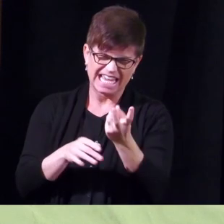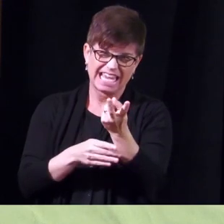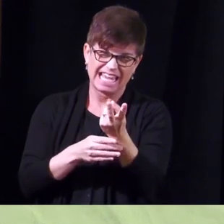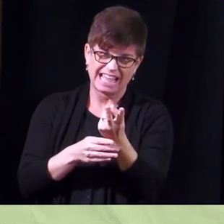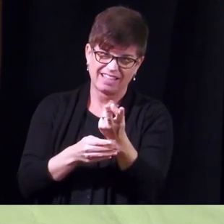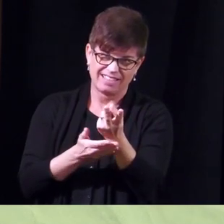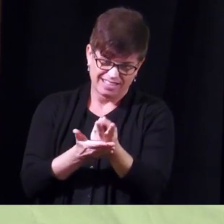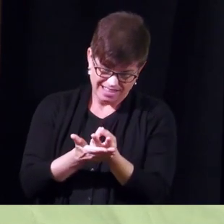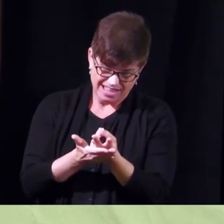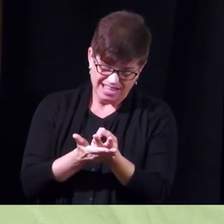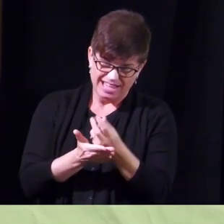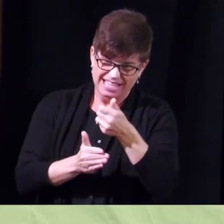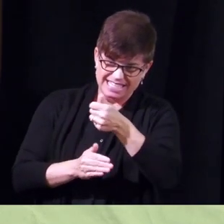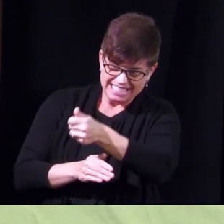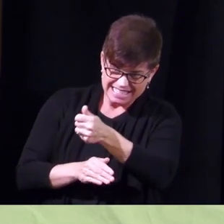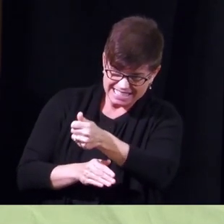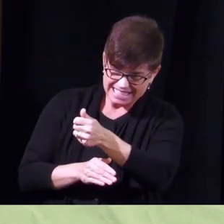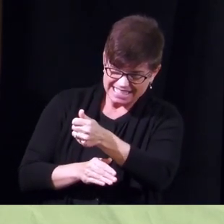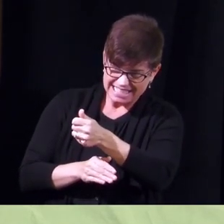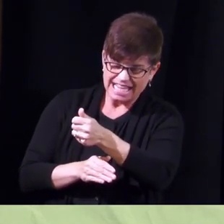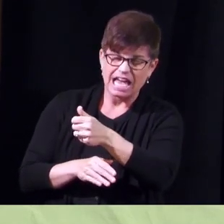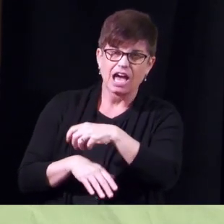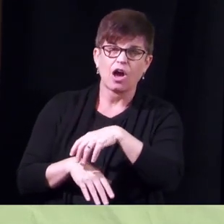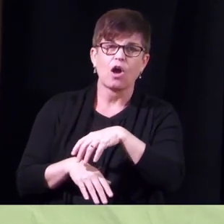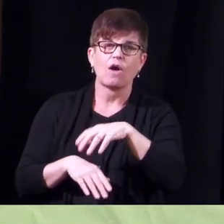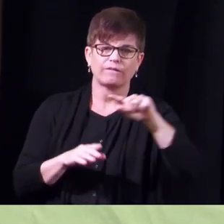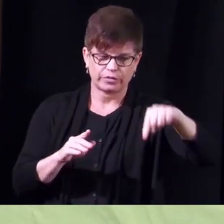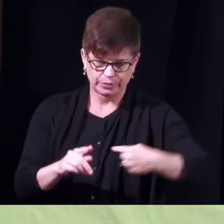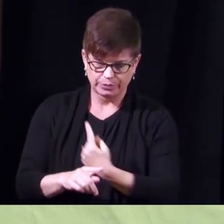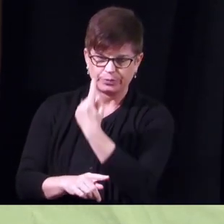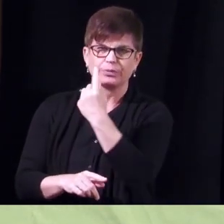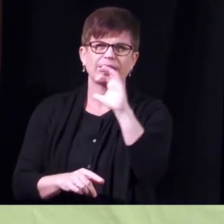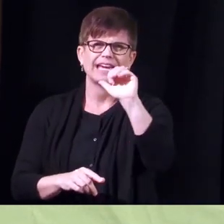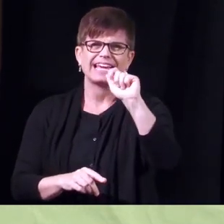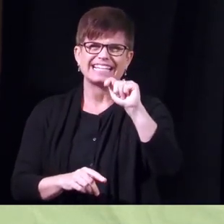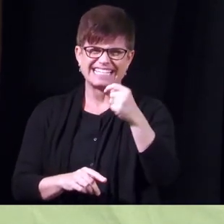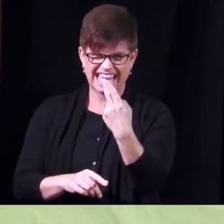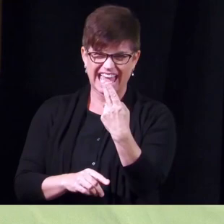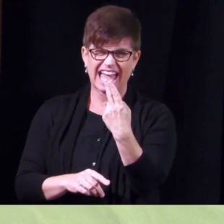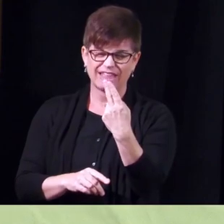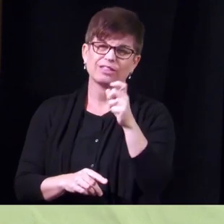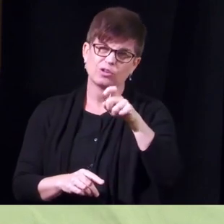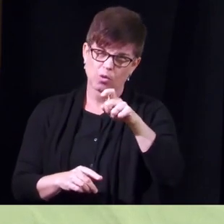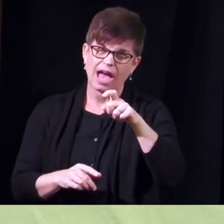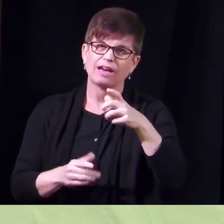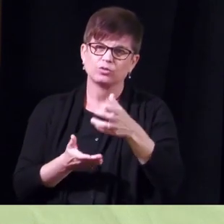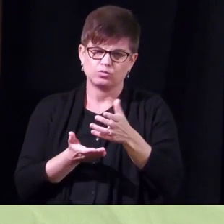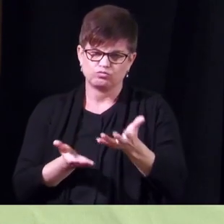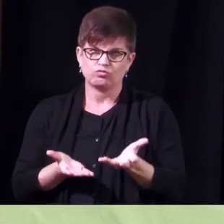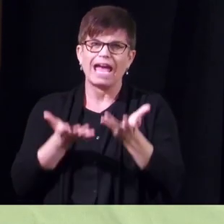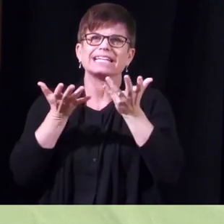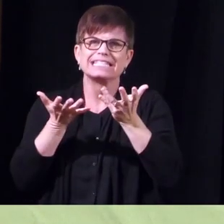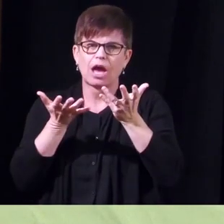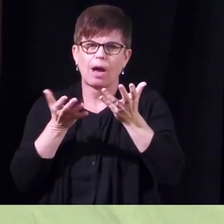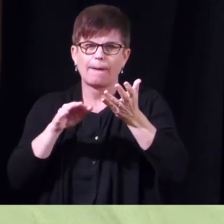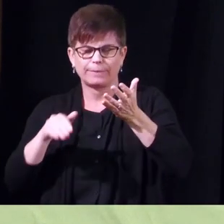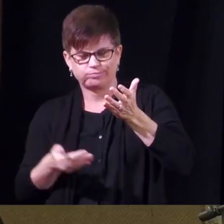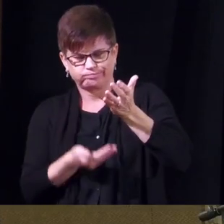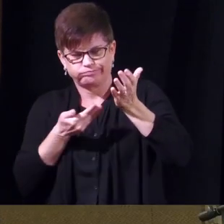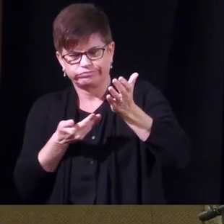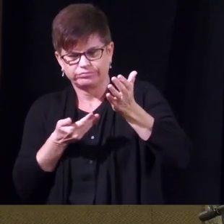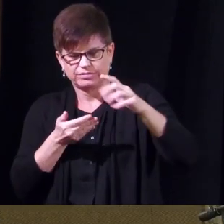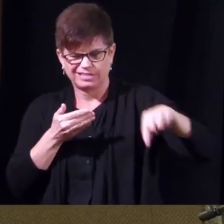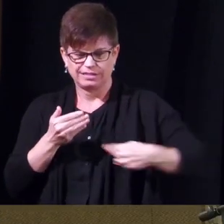cath it's just they sinked into the bed so you have to put something underneath them to raise them up okay thank you